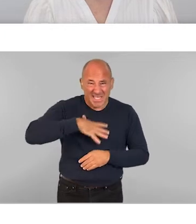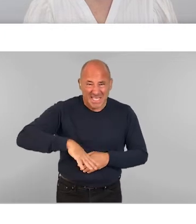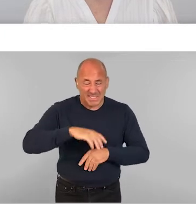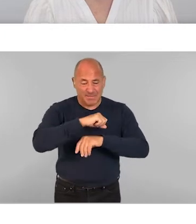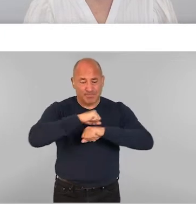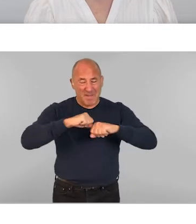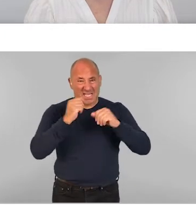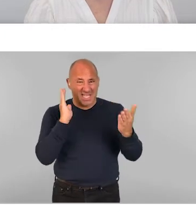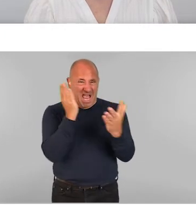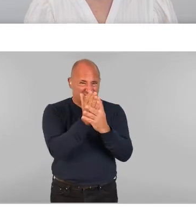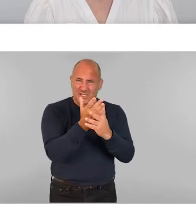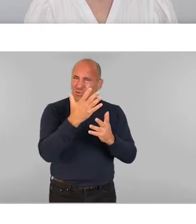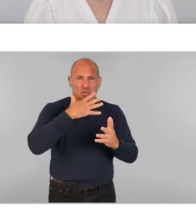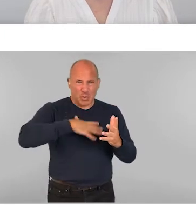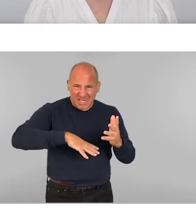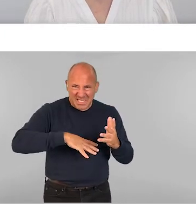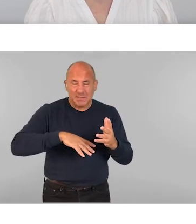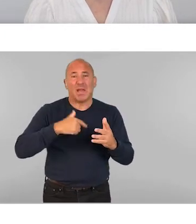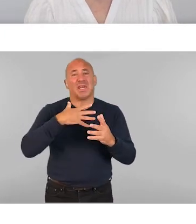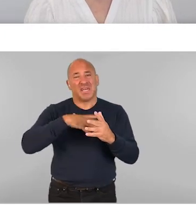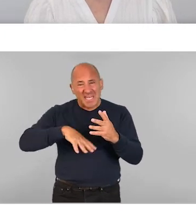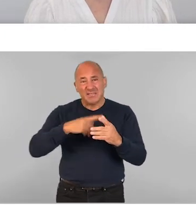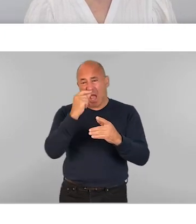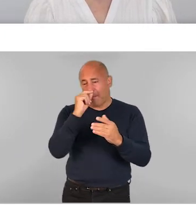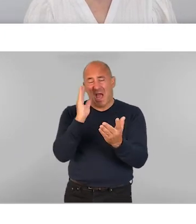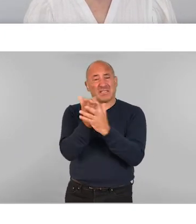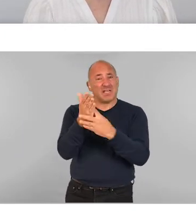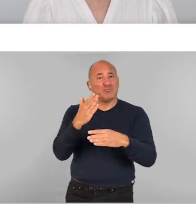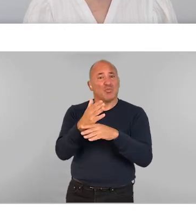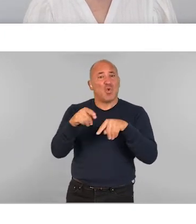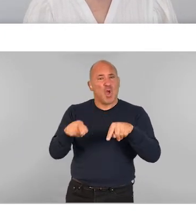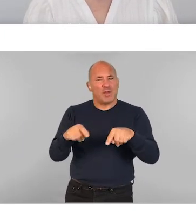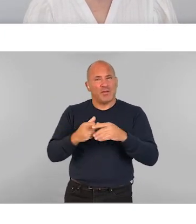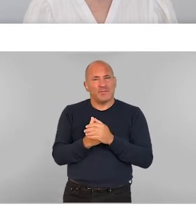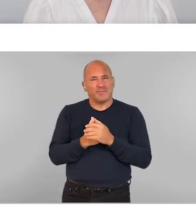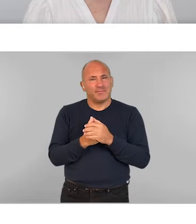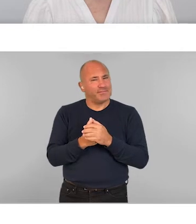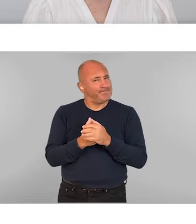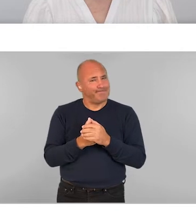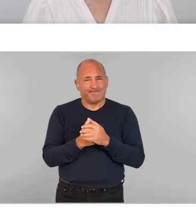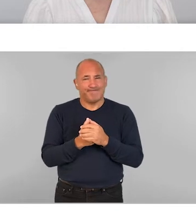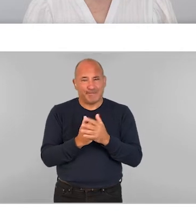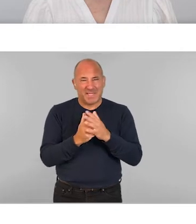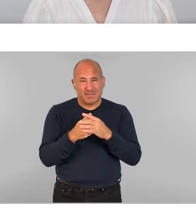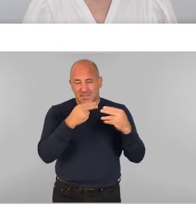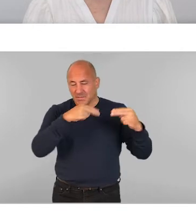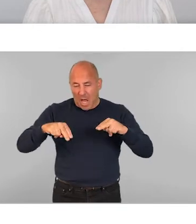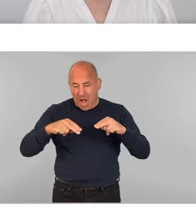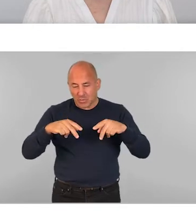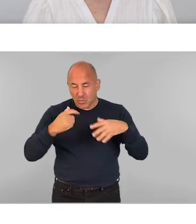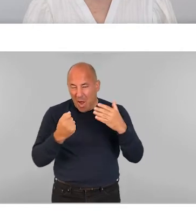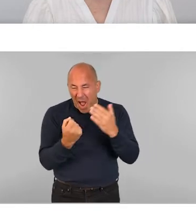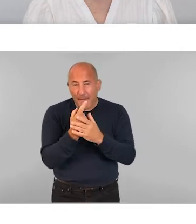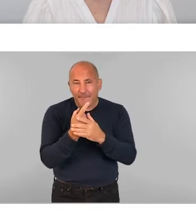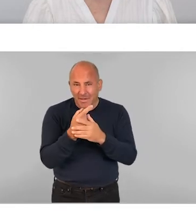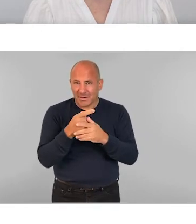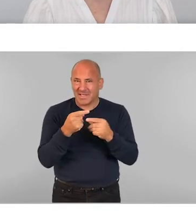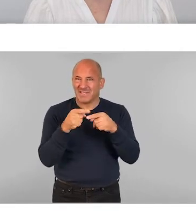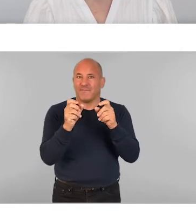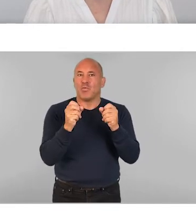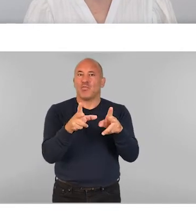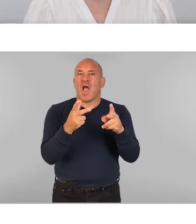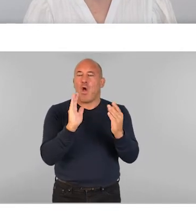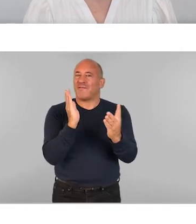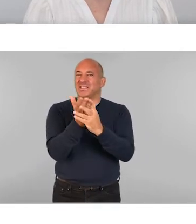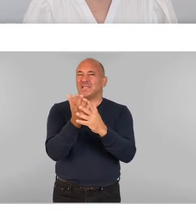to have access to the space in order to be able to access the work. So it can potentially be a much more accessible way of enabling dance